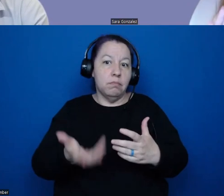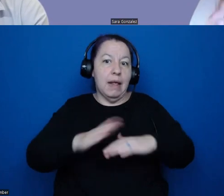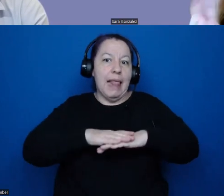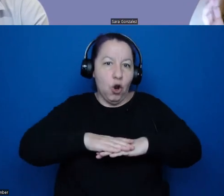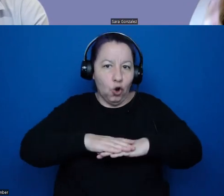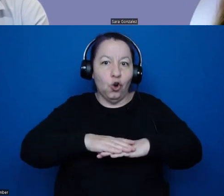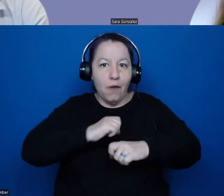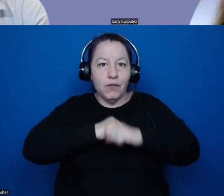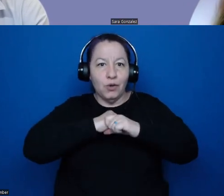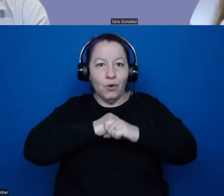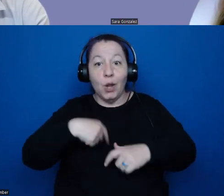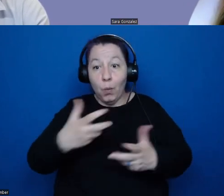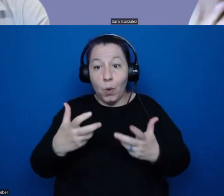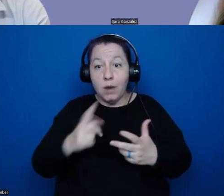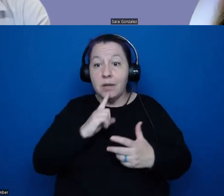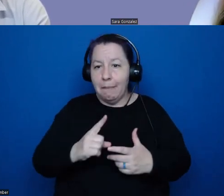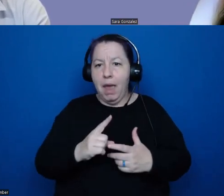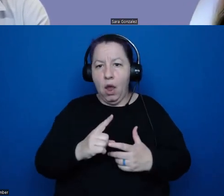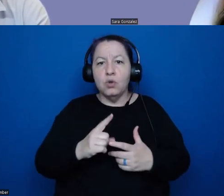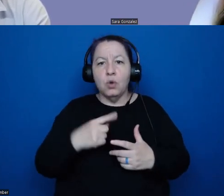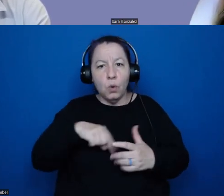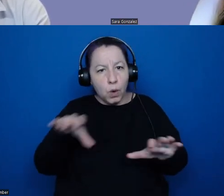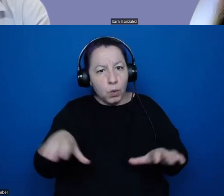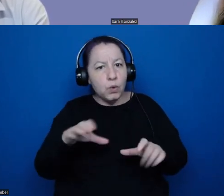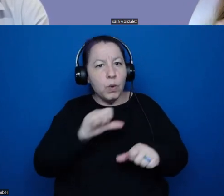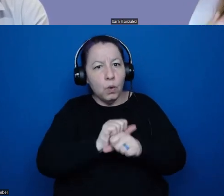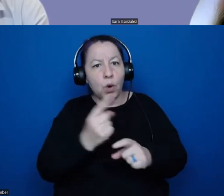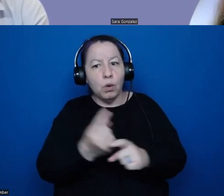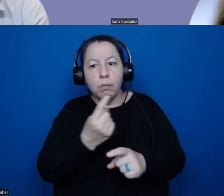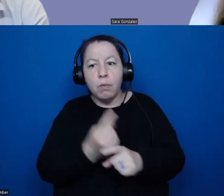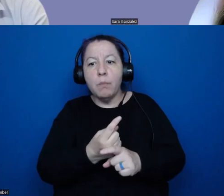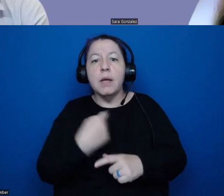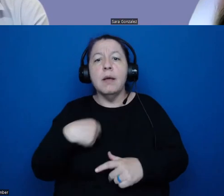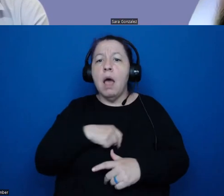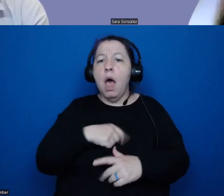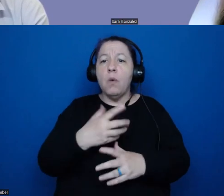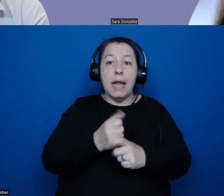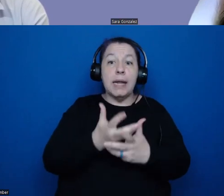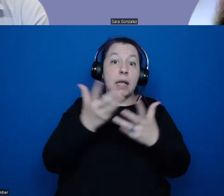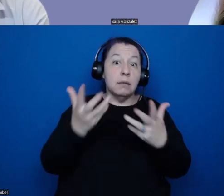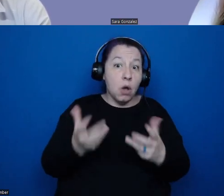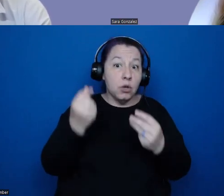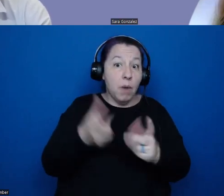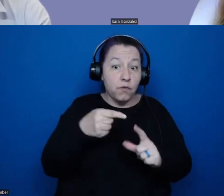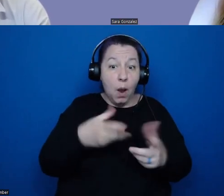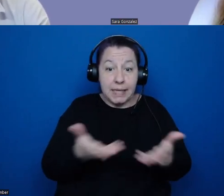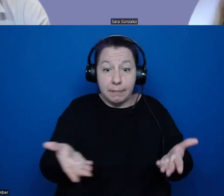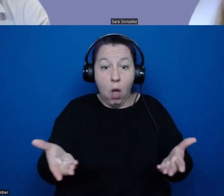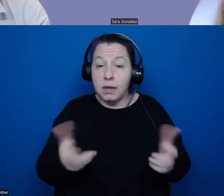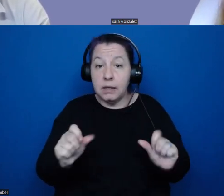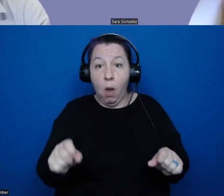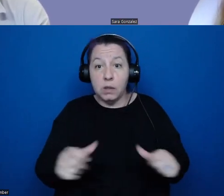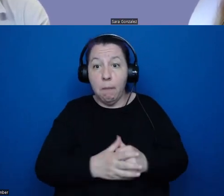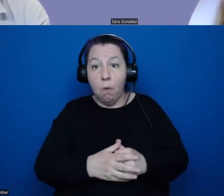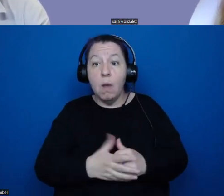make sure to ensure that we're doing this work appropriately and we're getting as much information from these belongings as possible. So, again, to